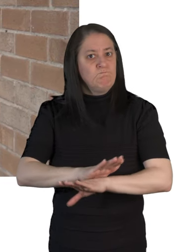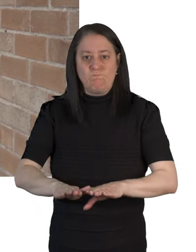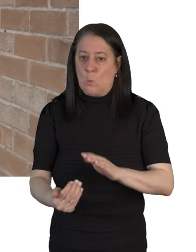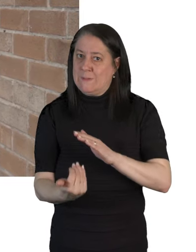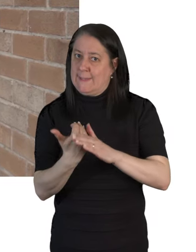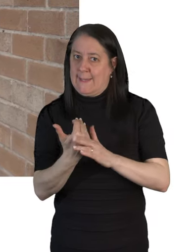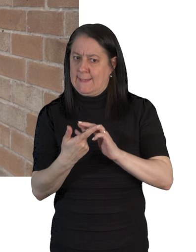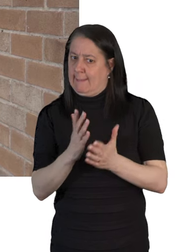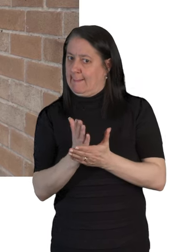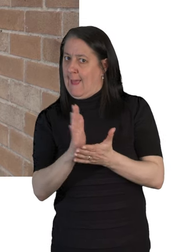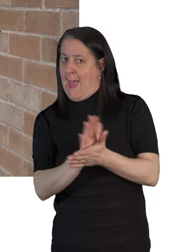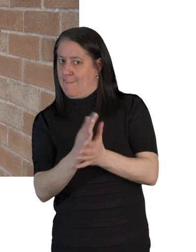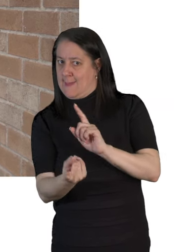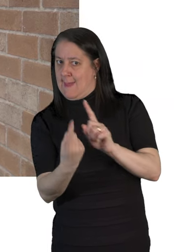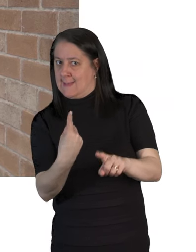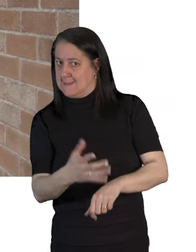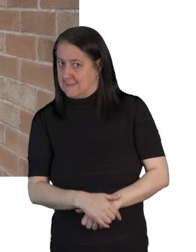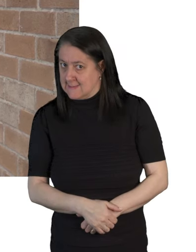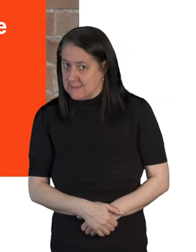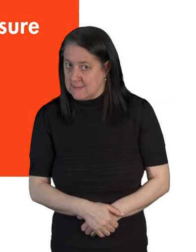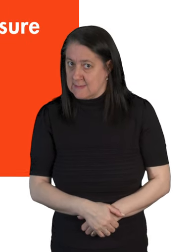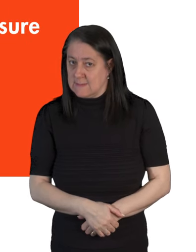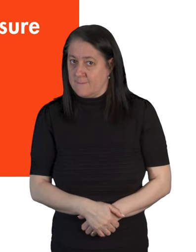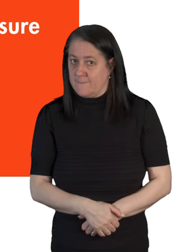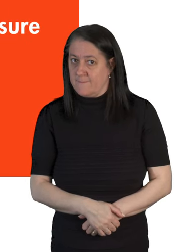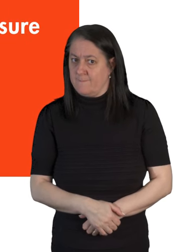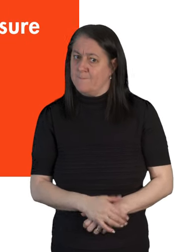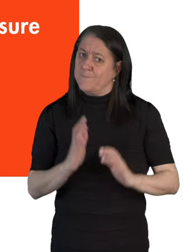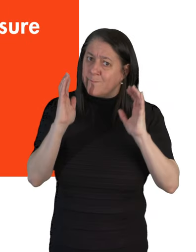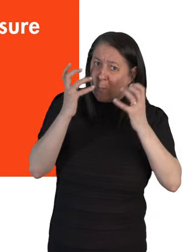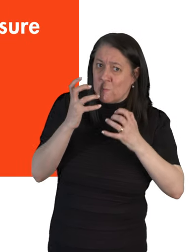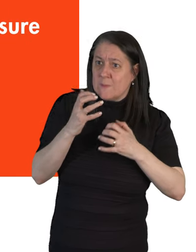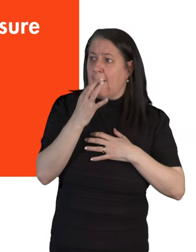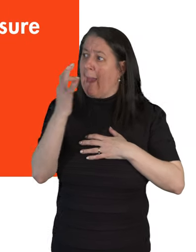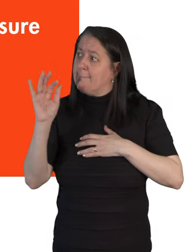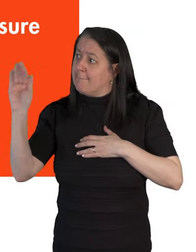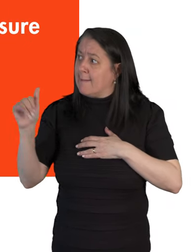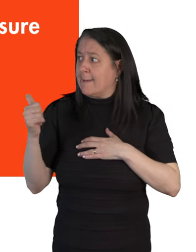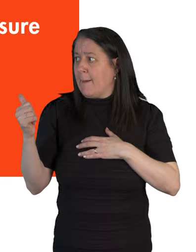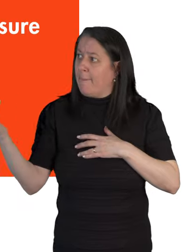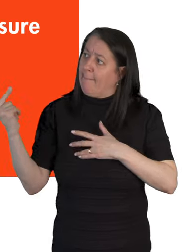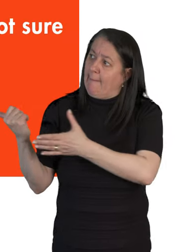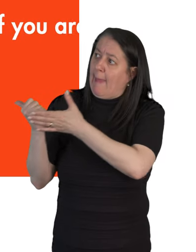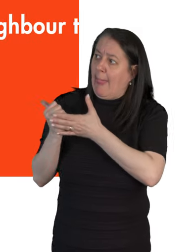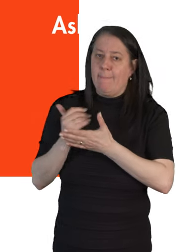anyone in if you're not happy with their answers. Ask a neighbour to help if you're not sure.